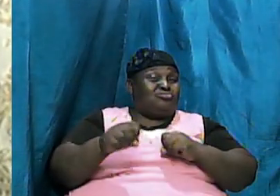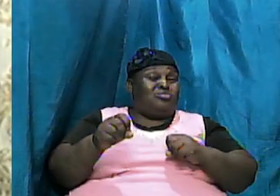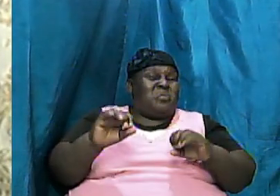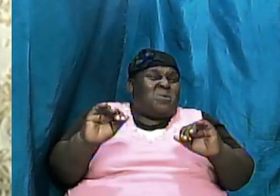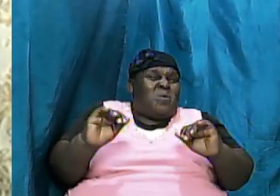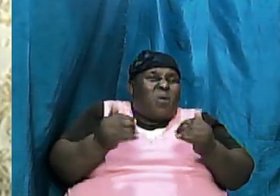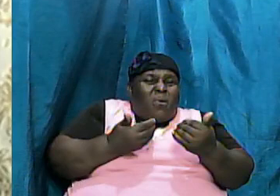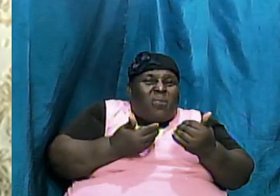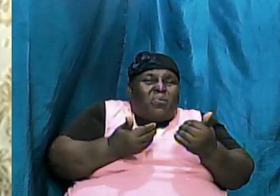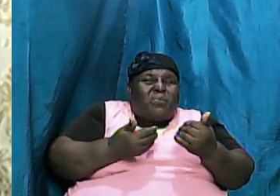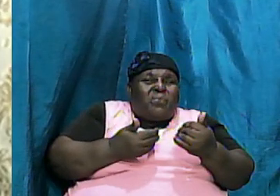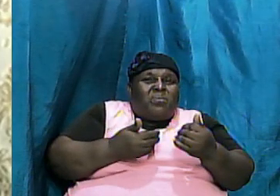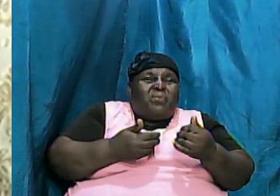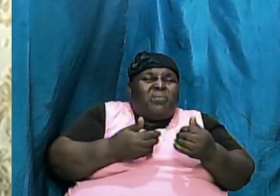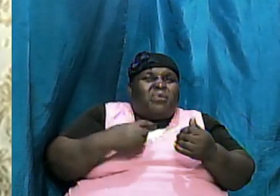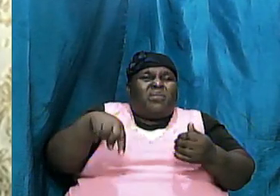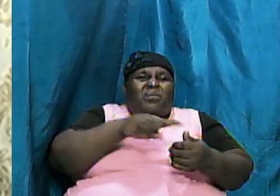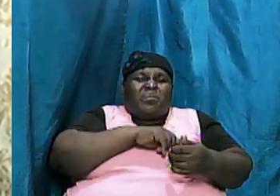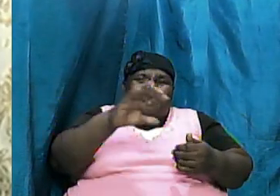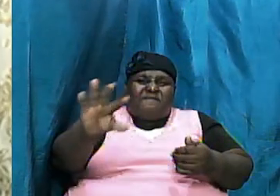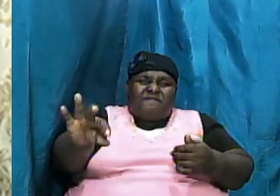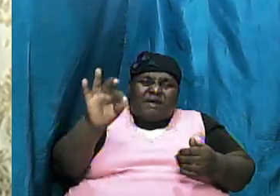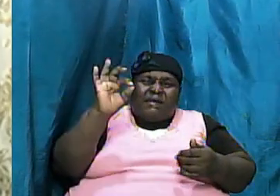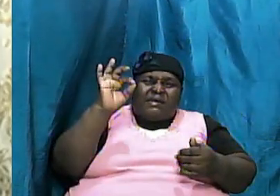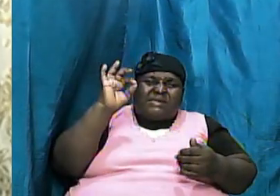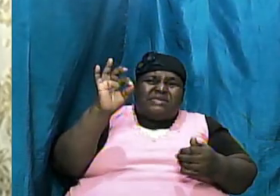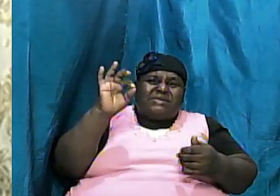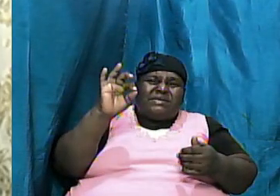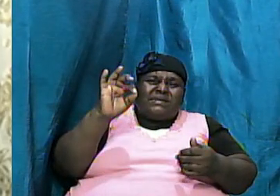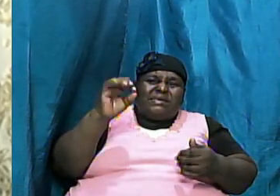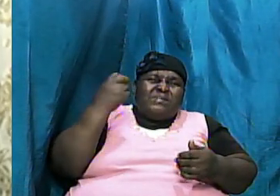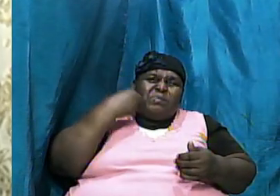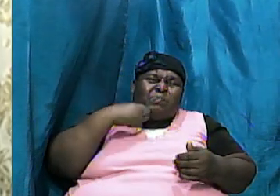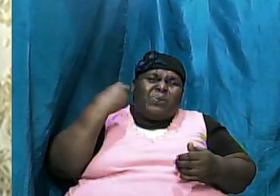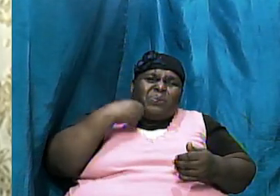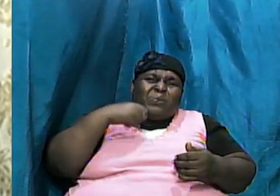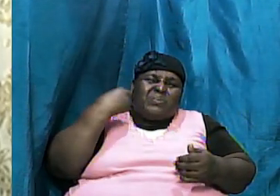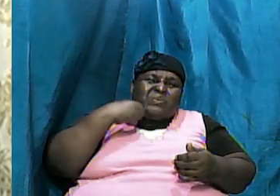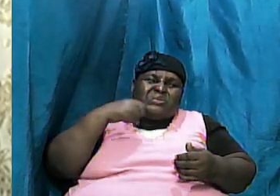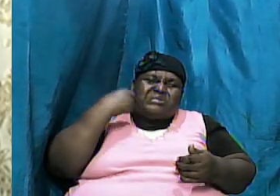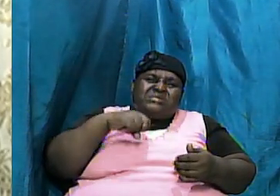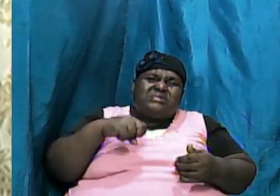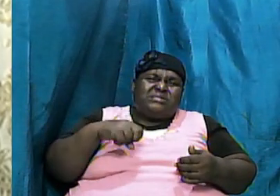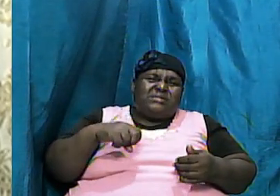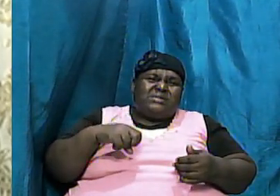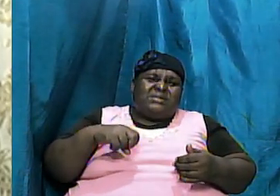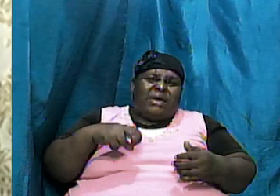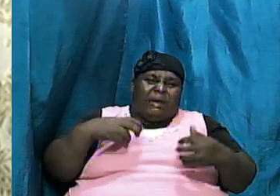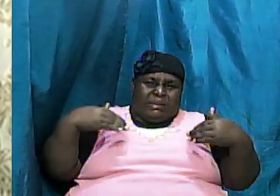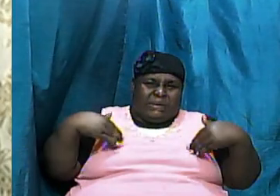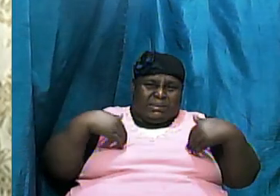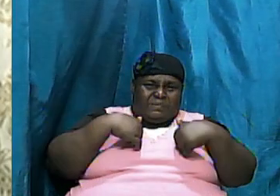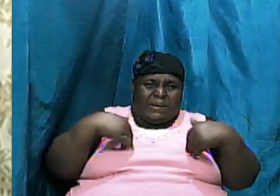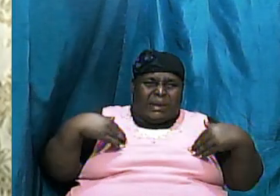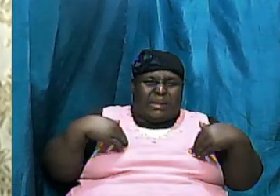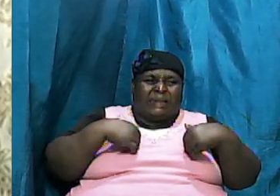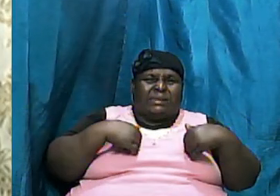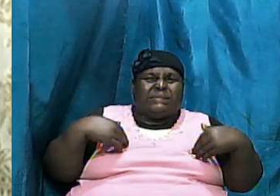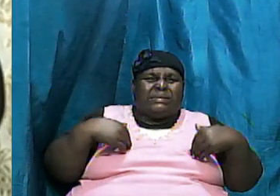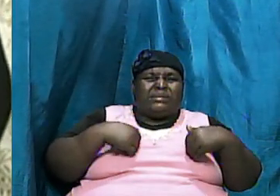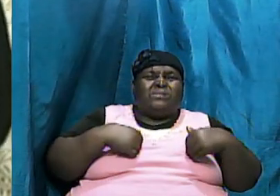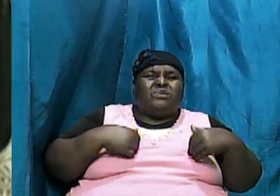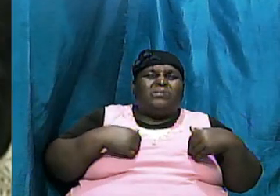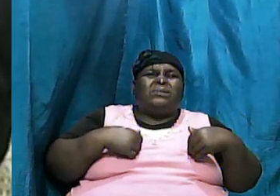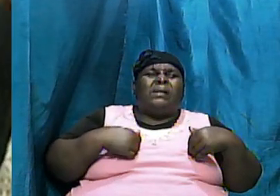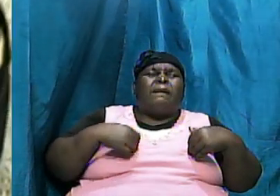that we are finding the fossils the bones of dinosaurs which trace back